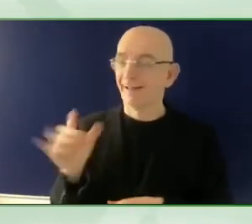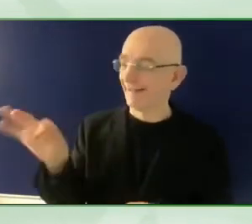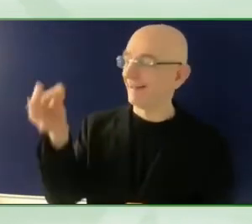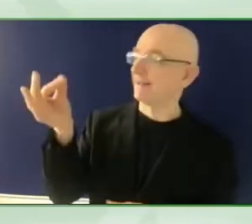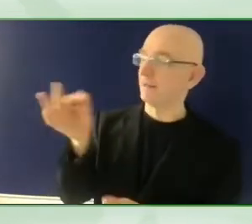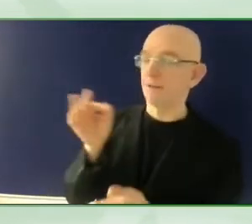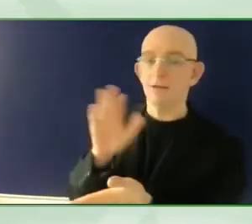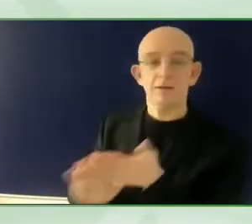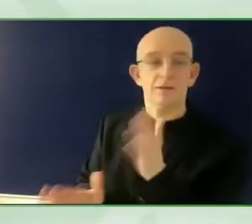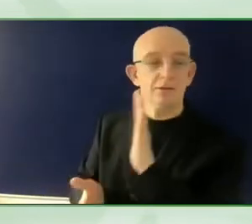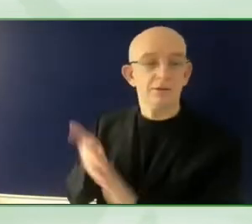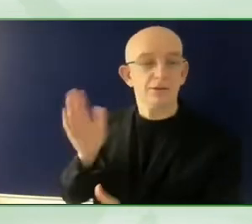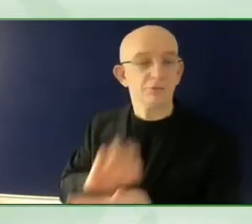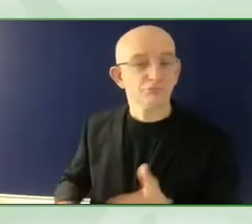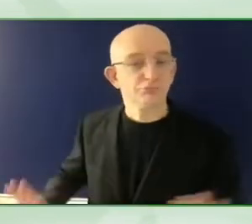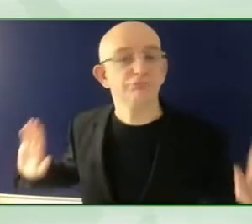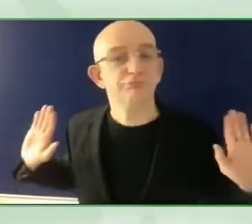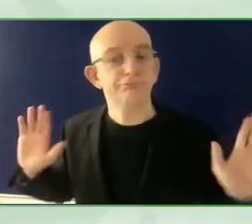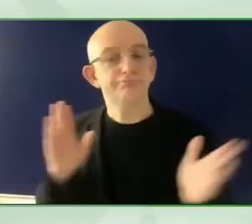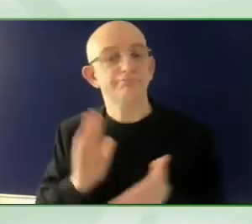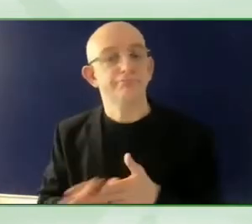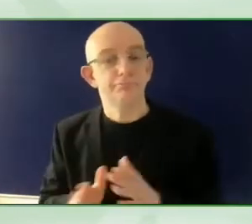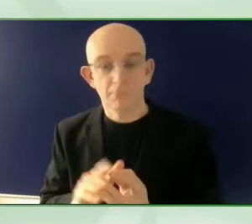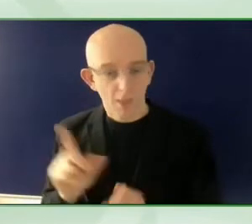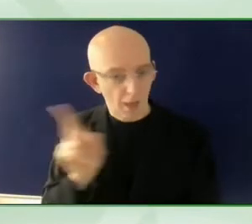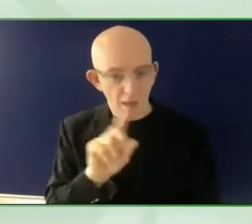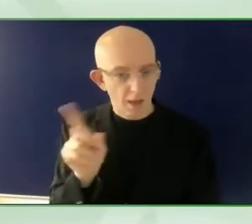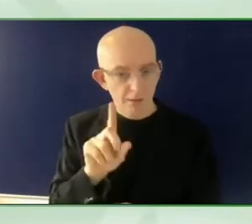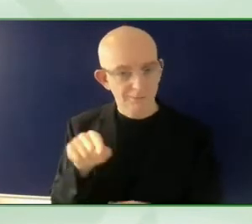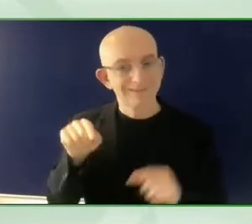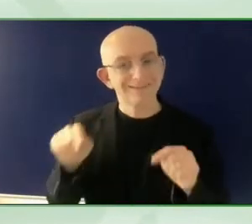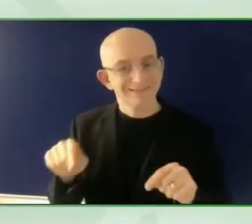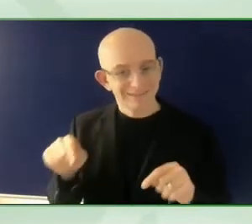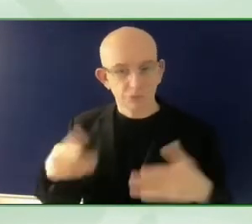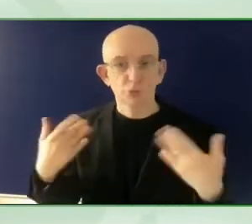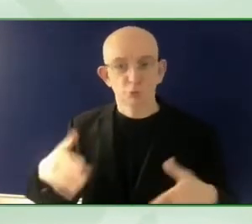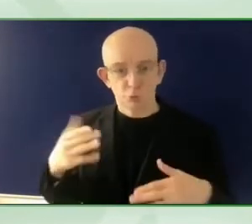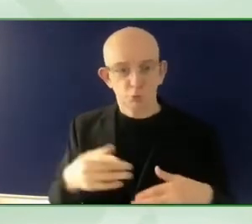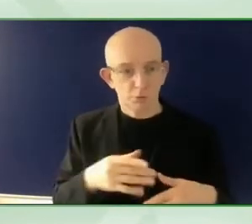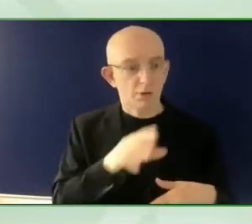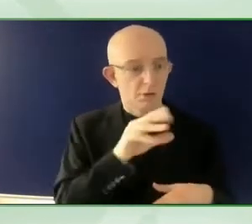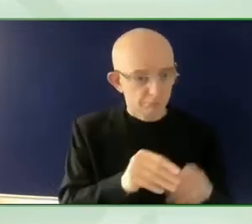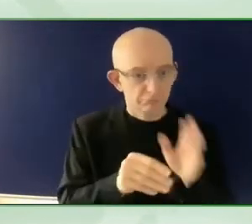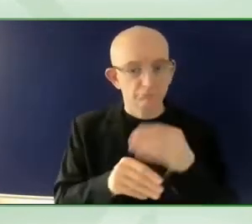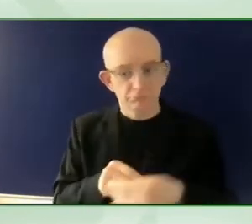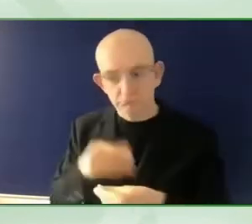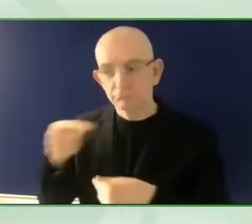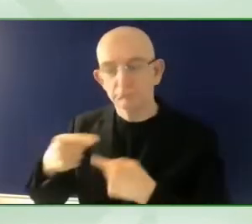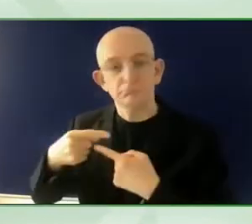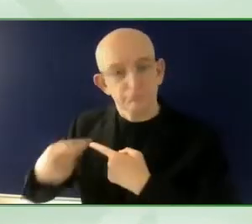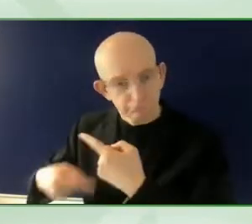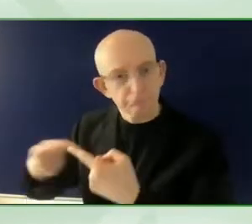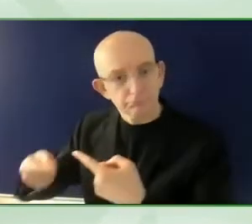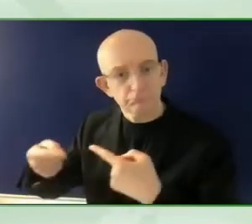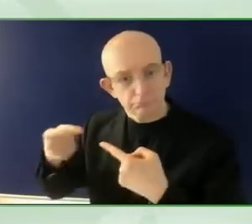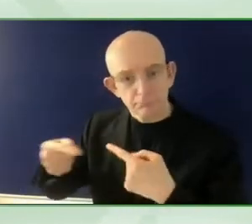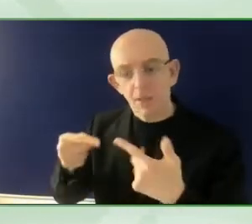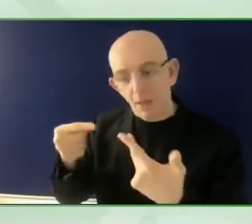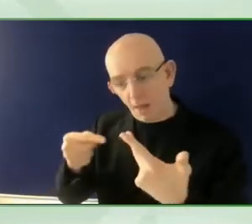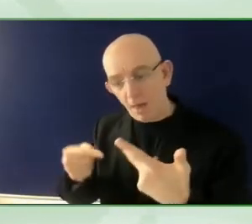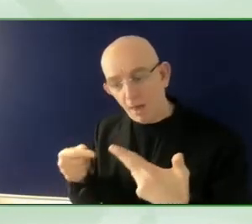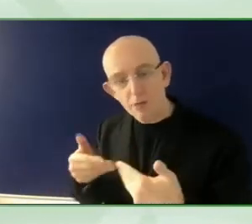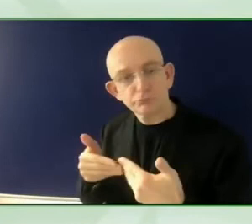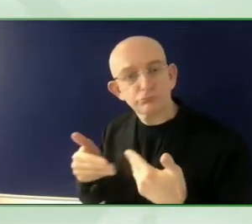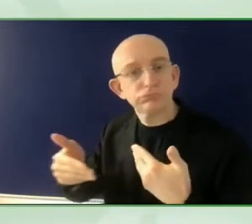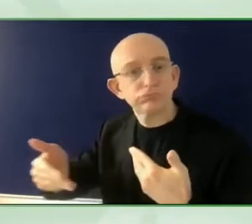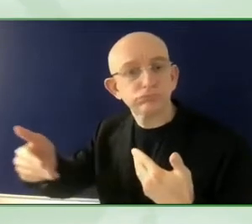exercise that we're trying to do. The second element is the participation of persons with disabilities and their representative organizations. Of course, for those